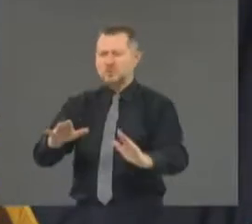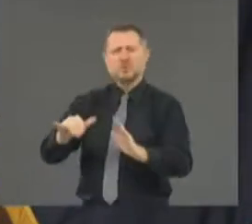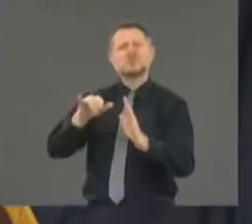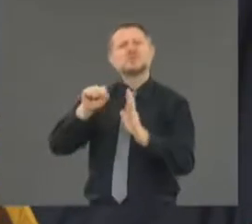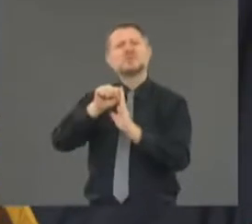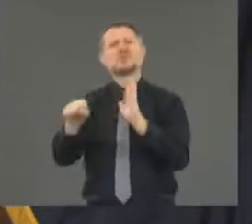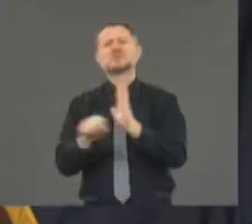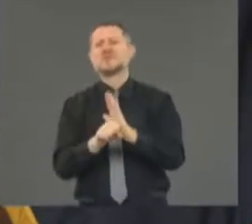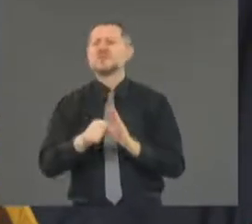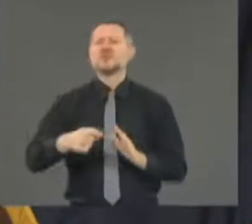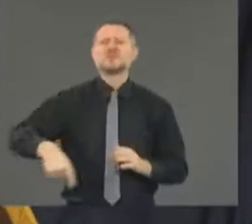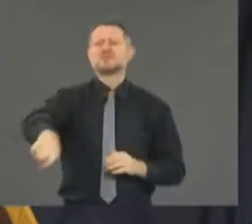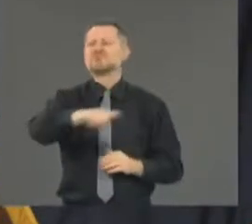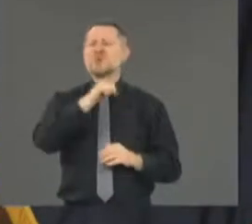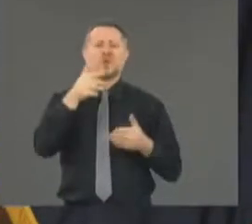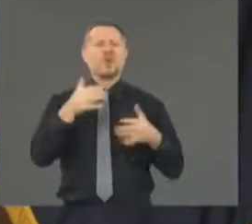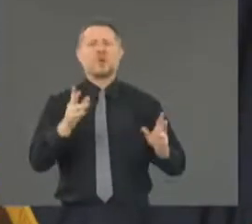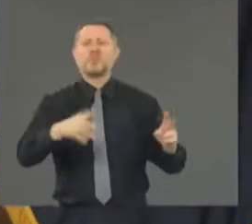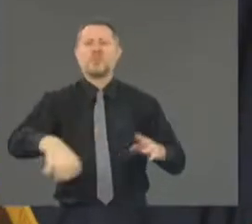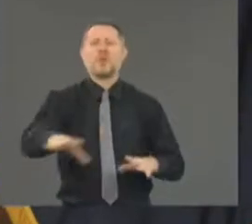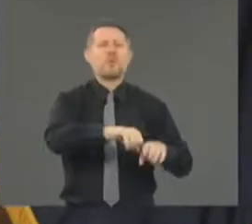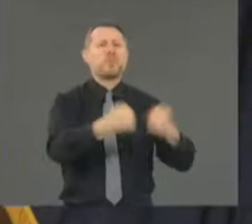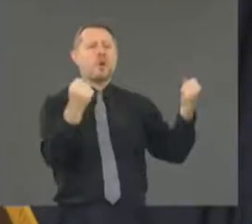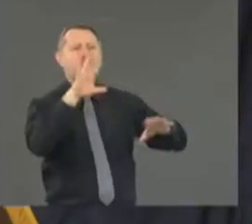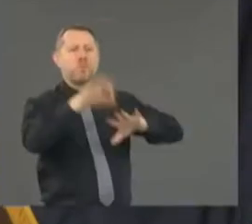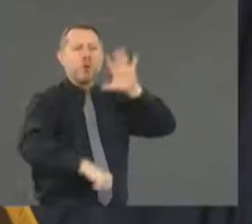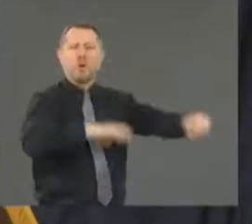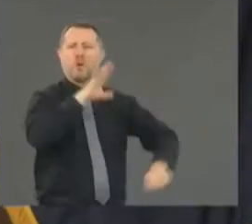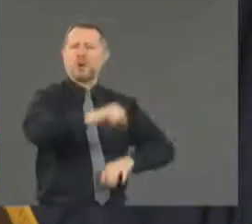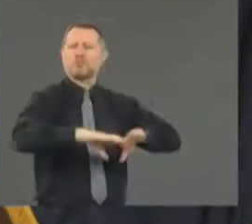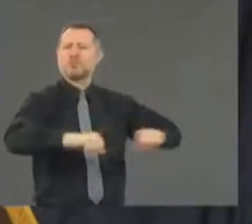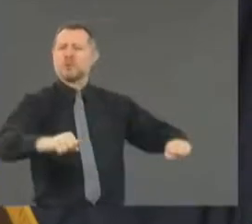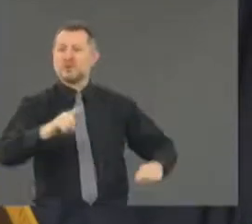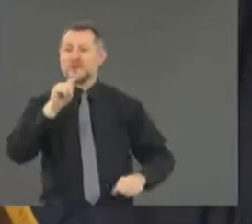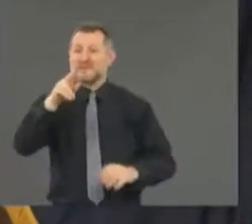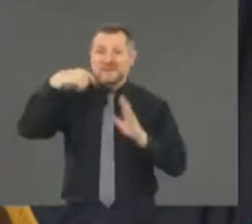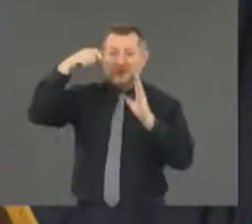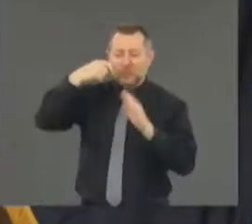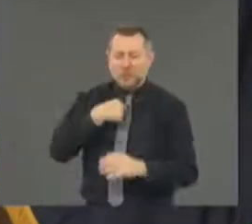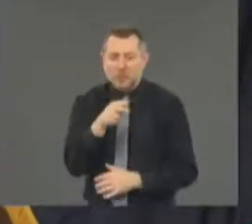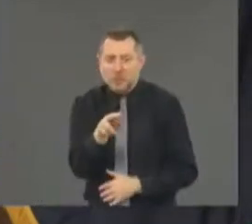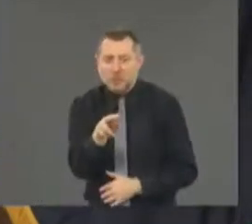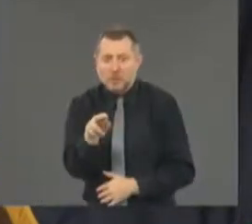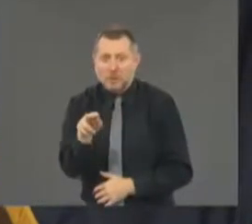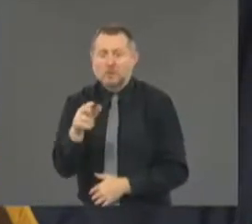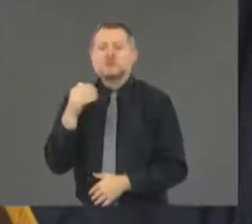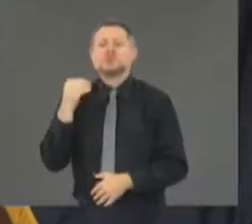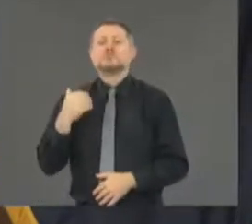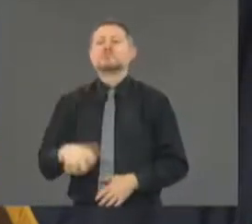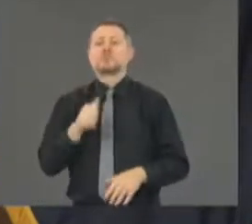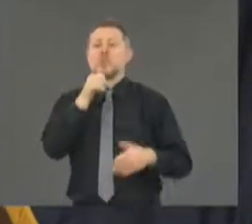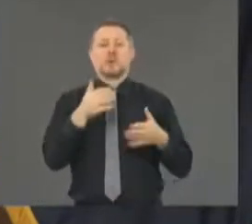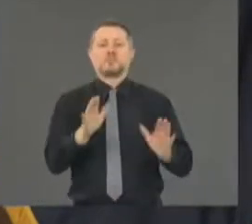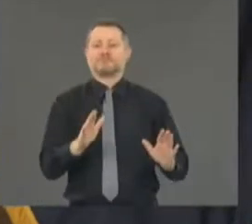the looting that we've seen on videotapes, the chaos that we've seen, period.